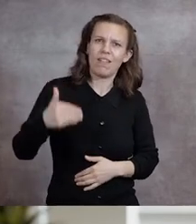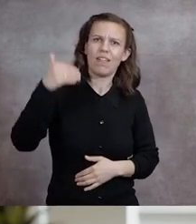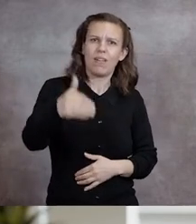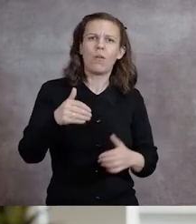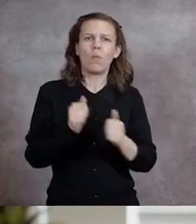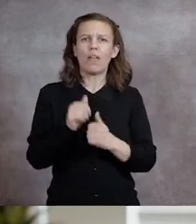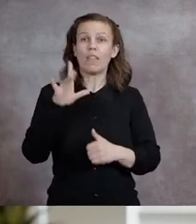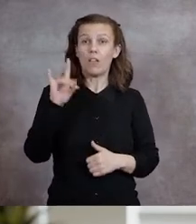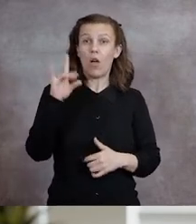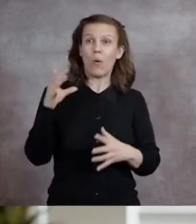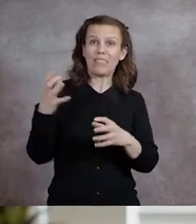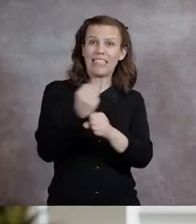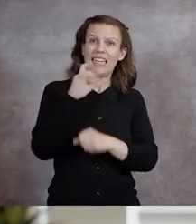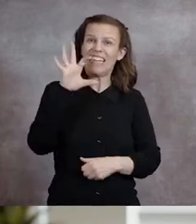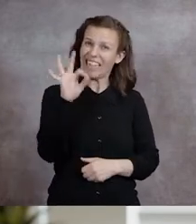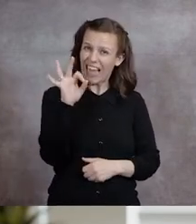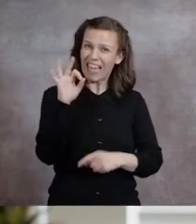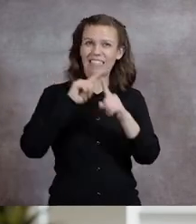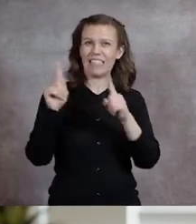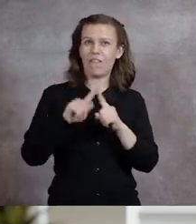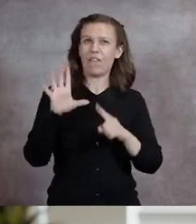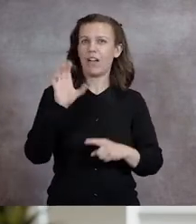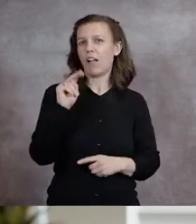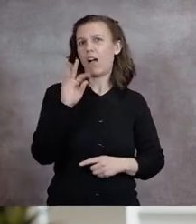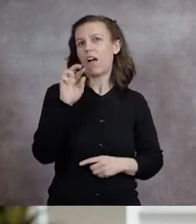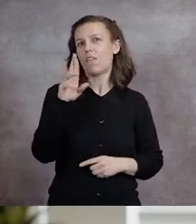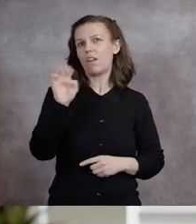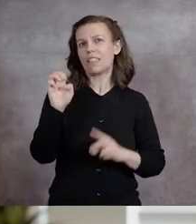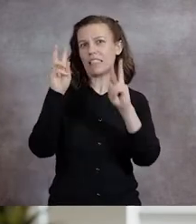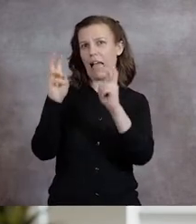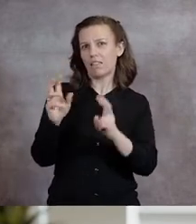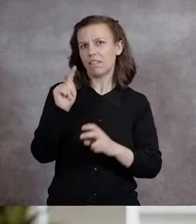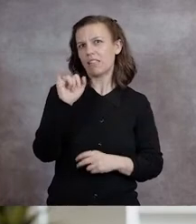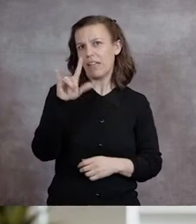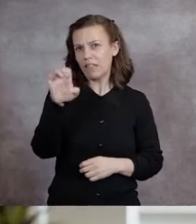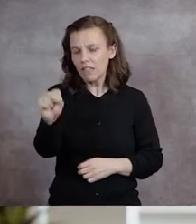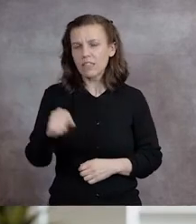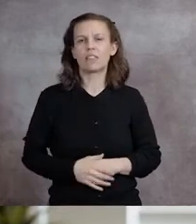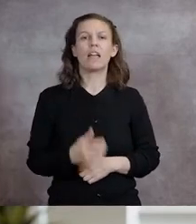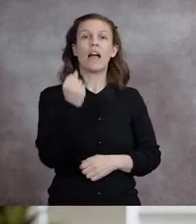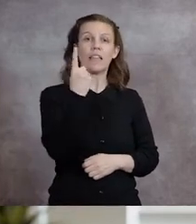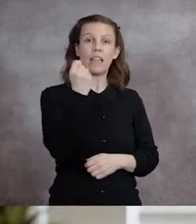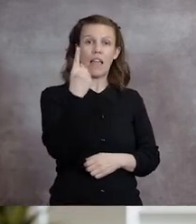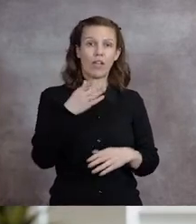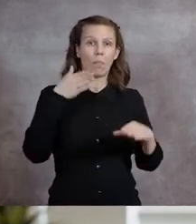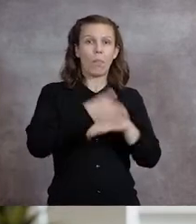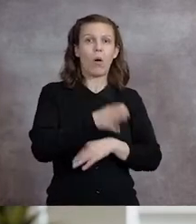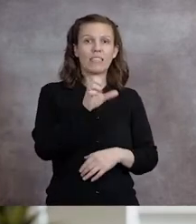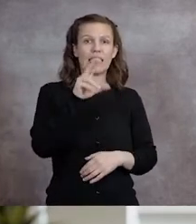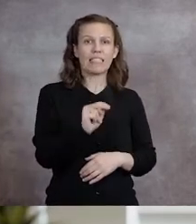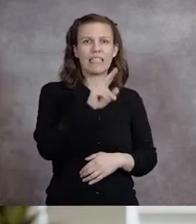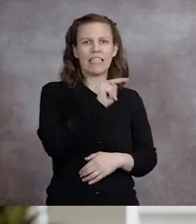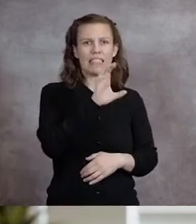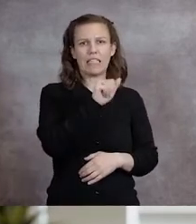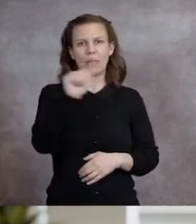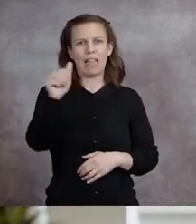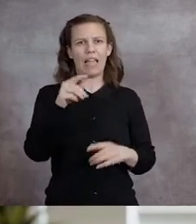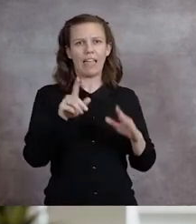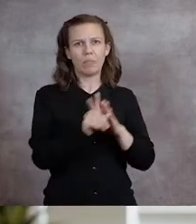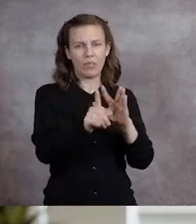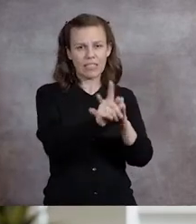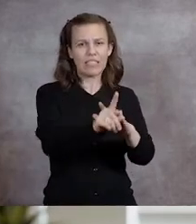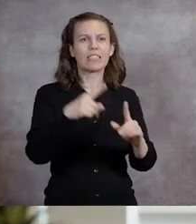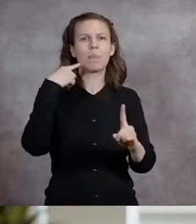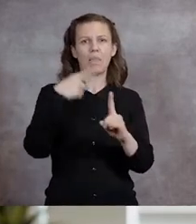Lobos clenching nine conference titles, 11 NCAA postseason appearances, and a third-place national